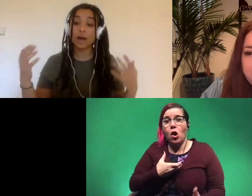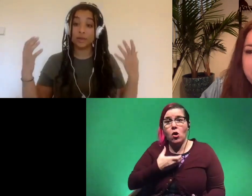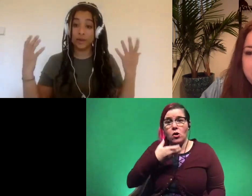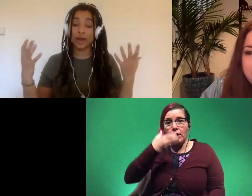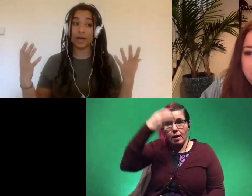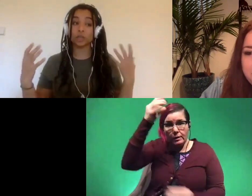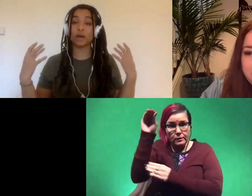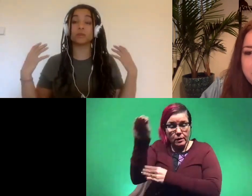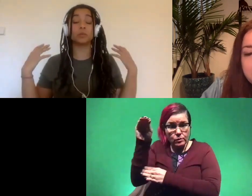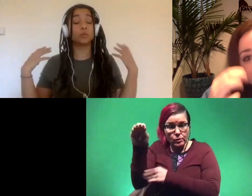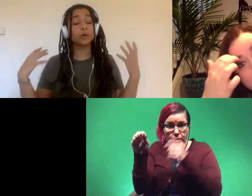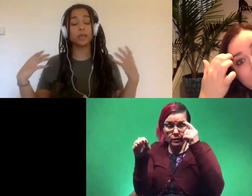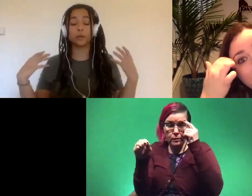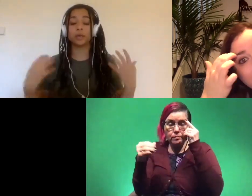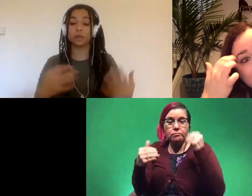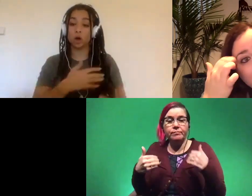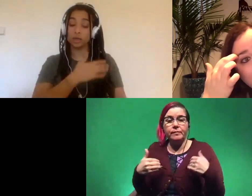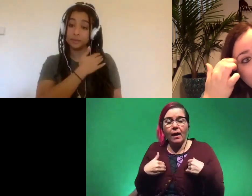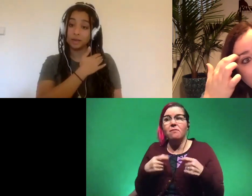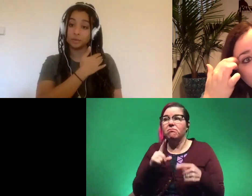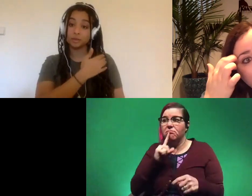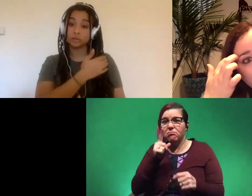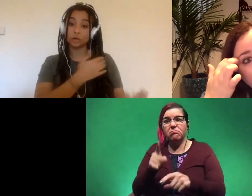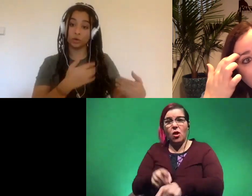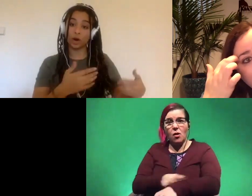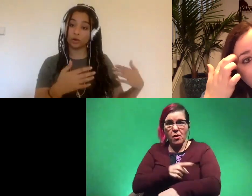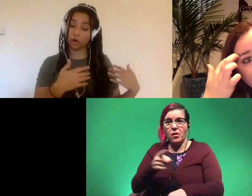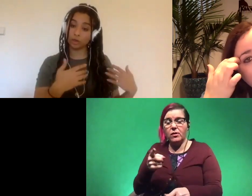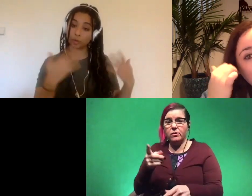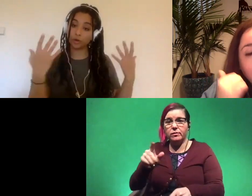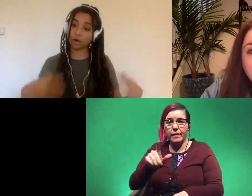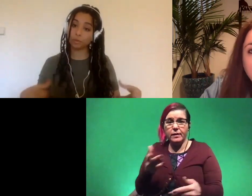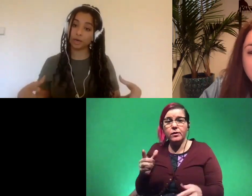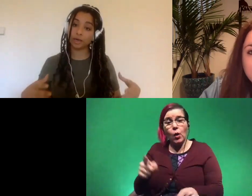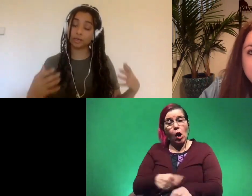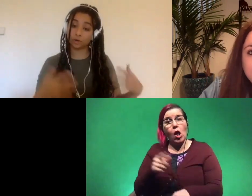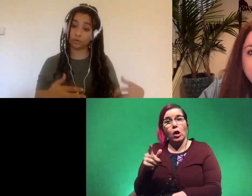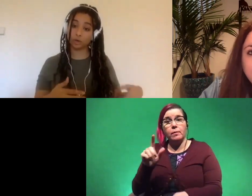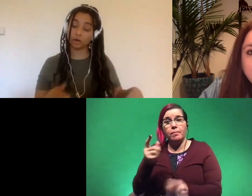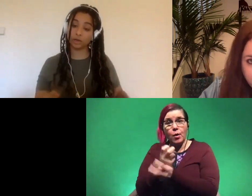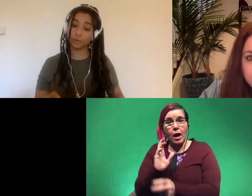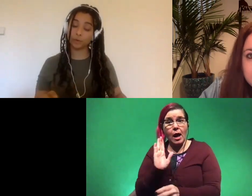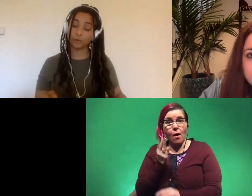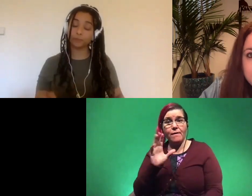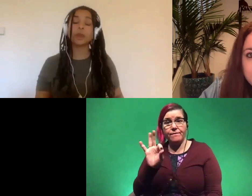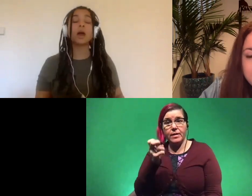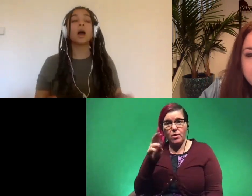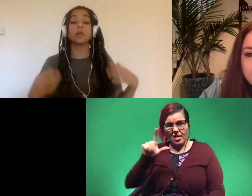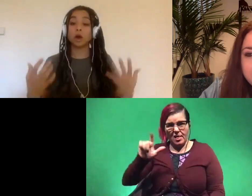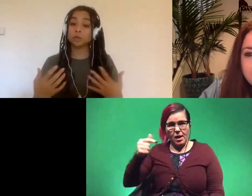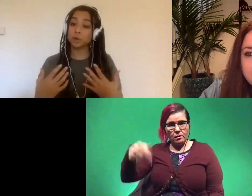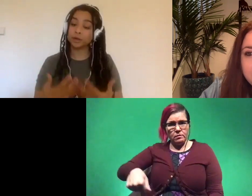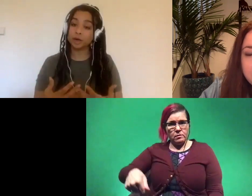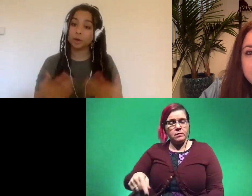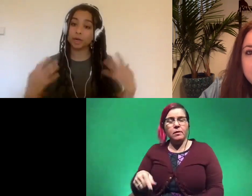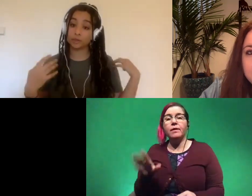they actually have some really really long limb elements so you know how the longest bone in our body is our femur our leg bone the